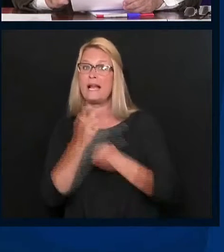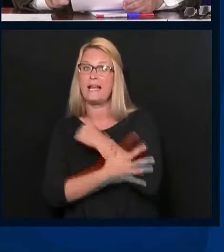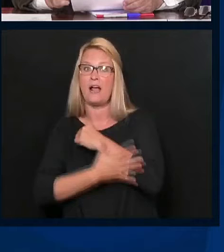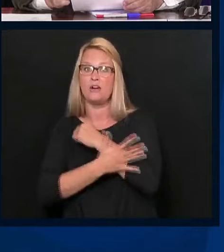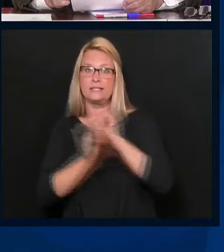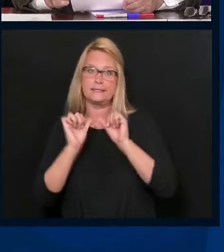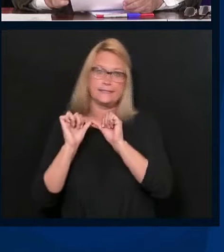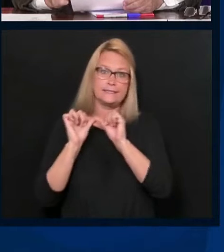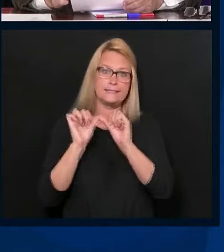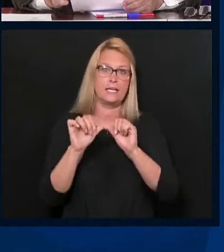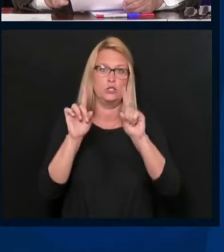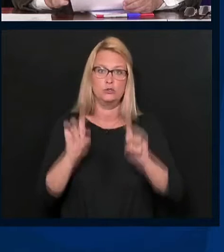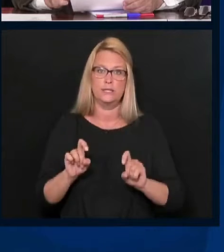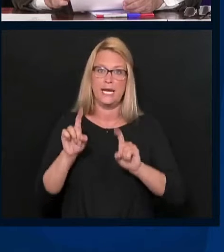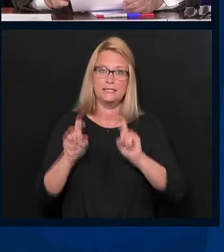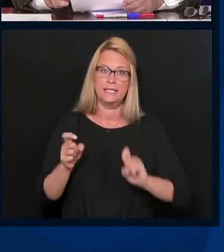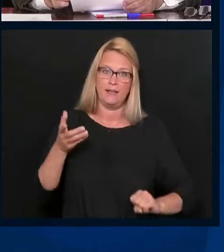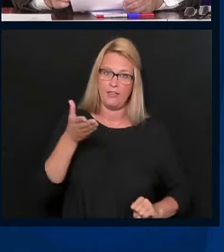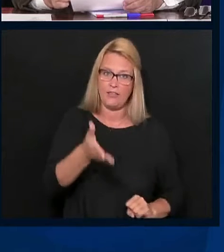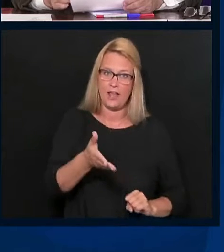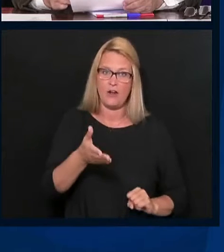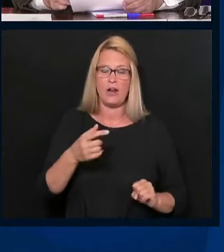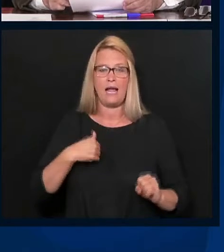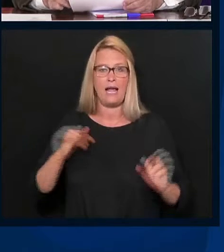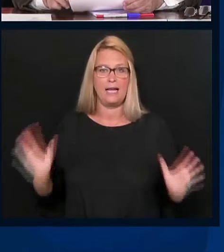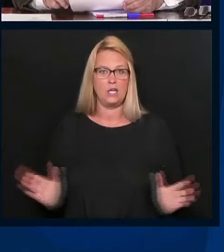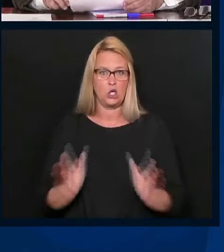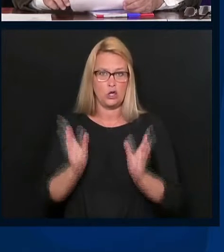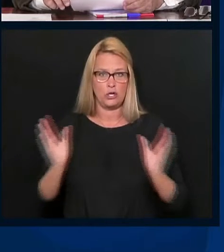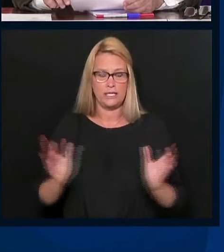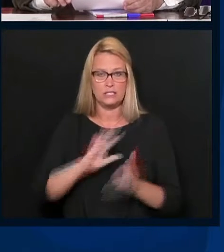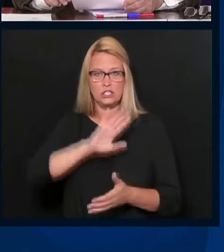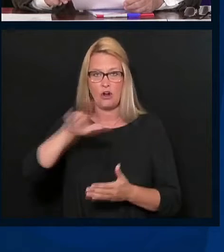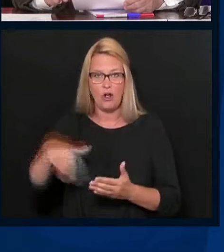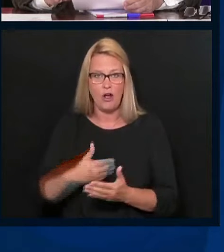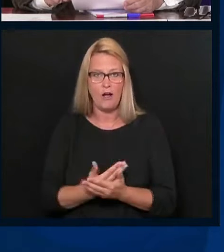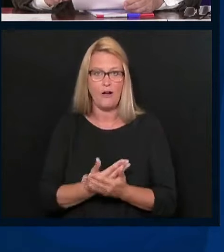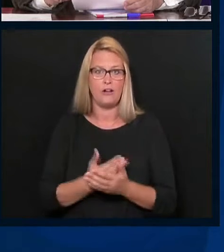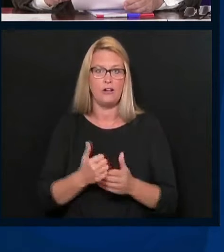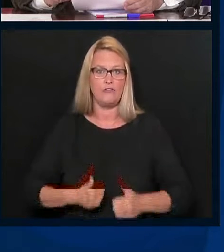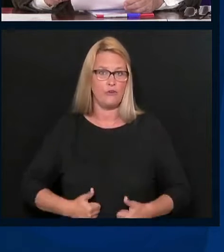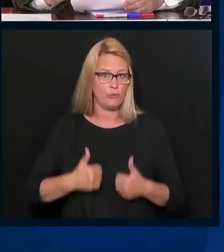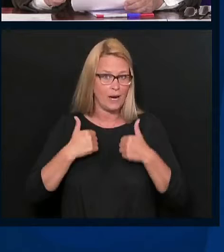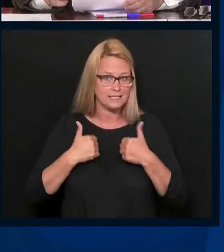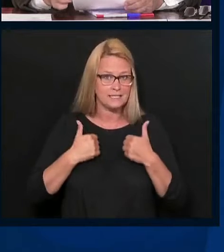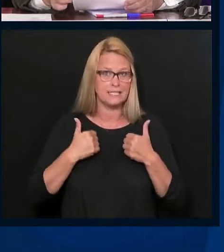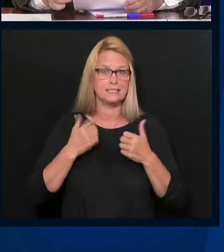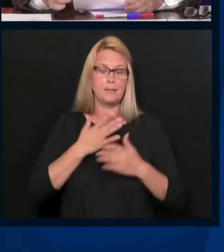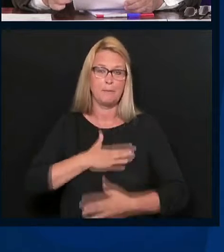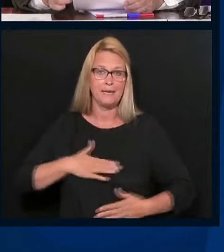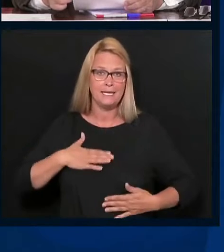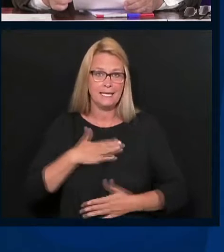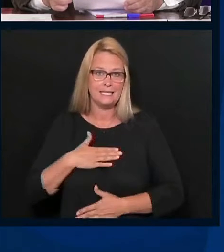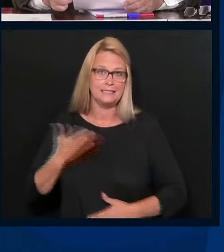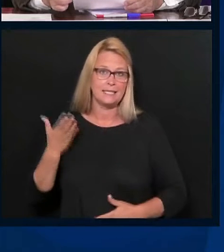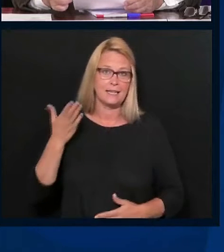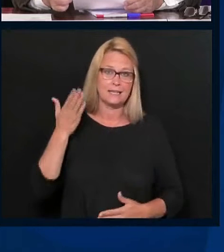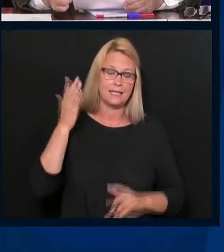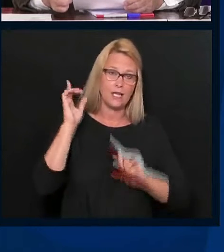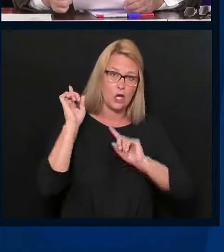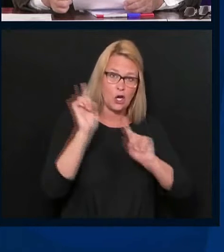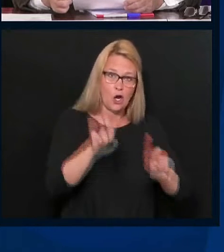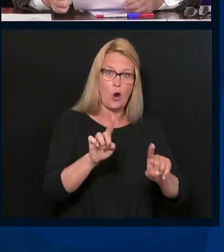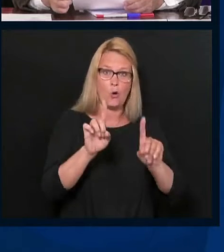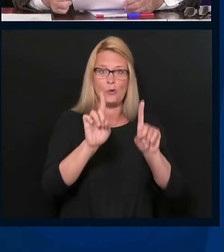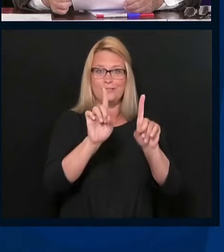to be tested. And I encourage all, all of our residents to come out and take advantage of this